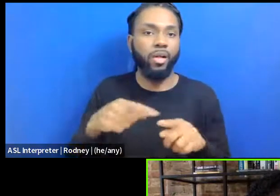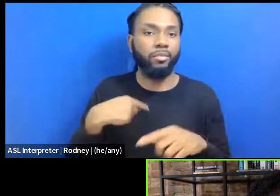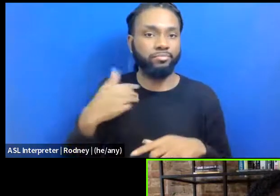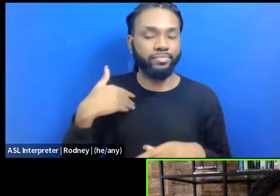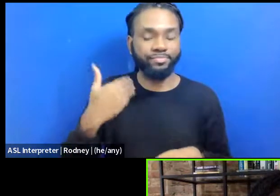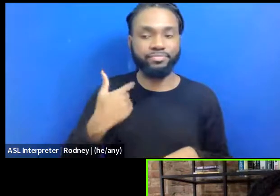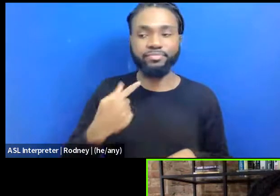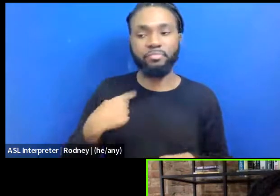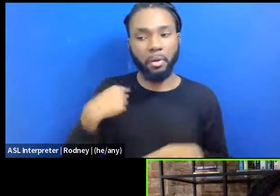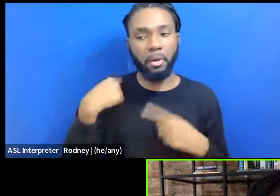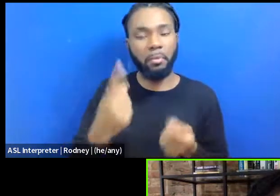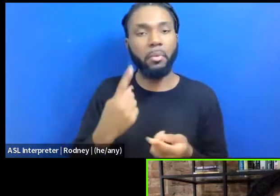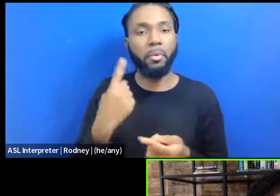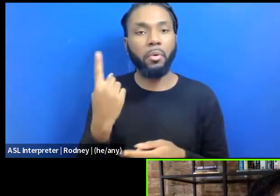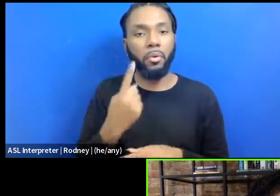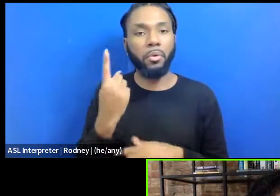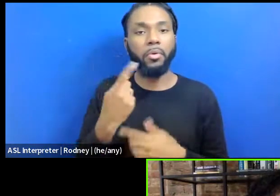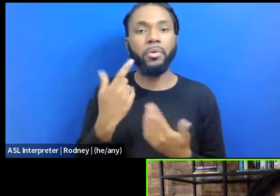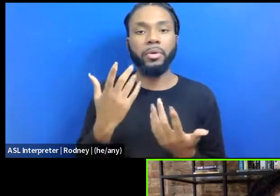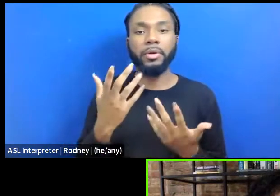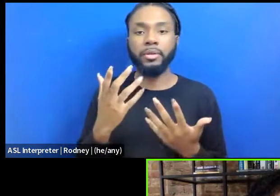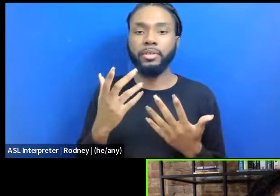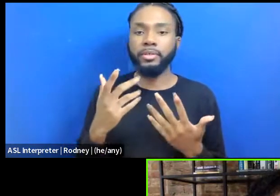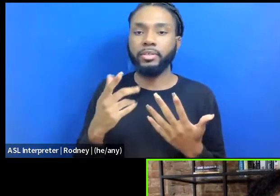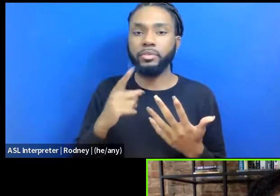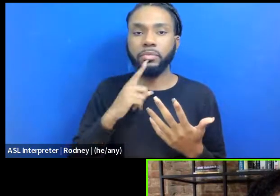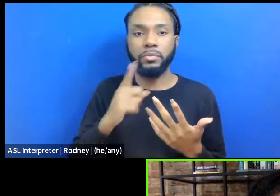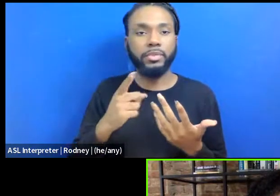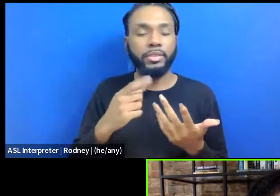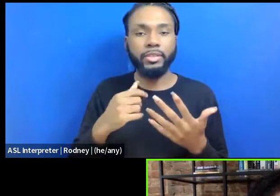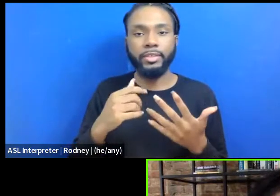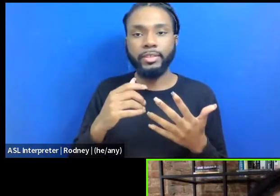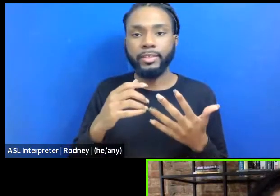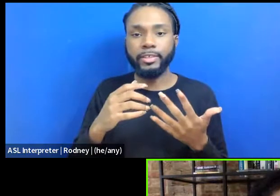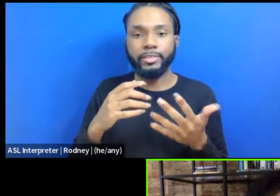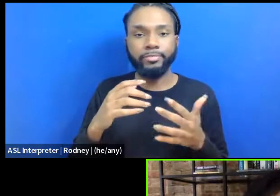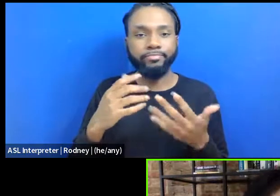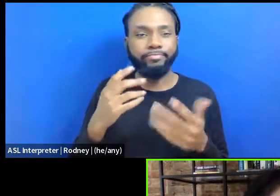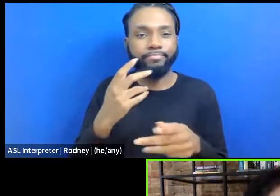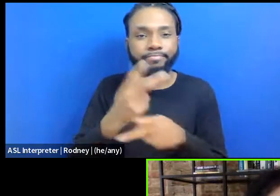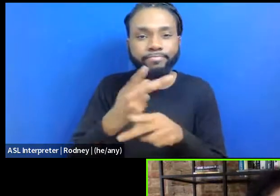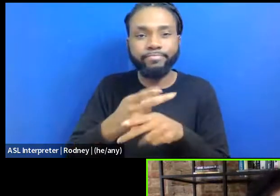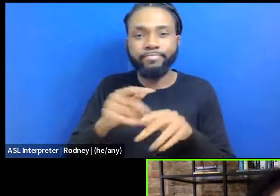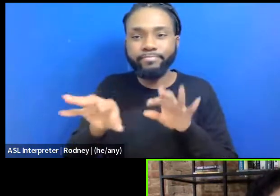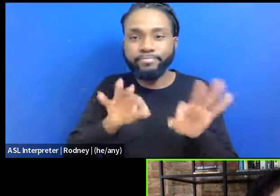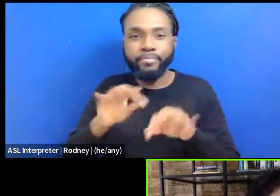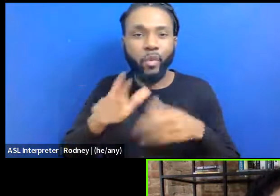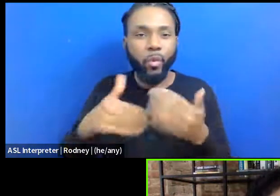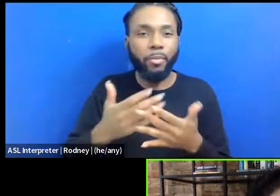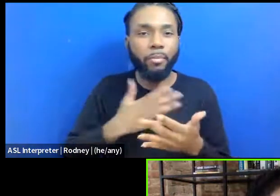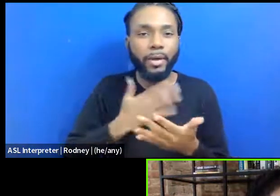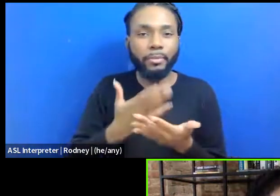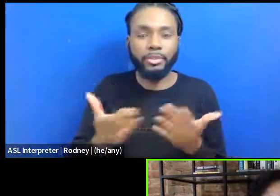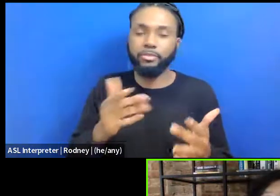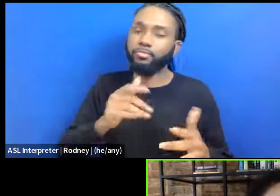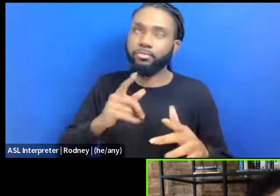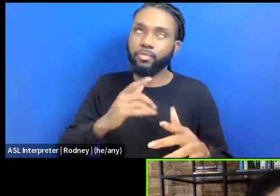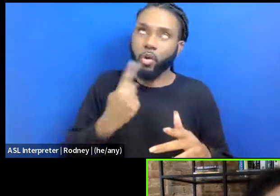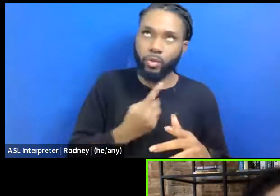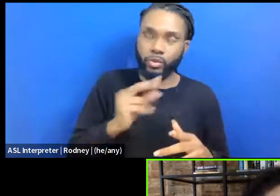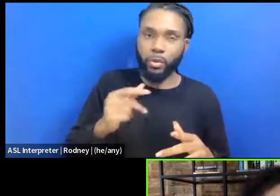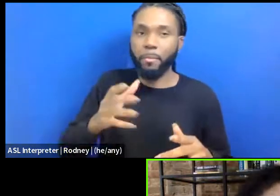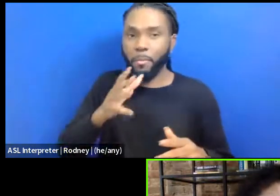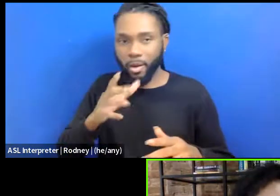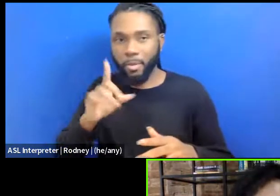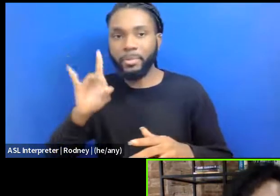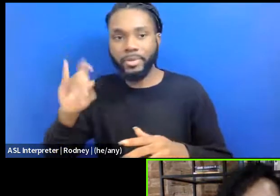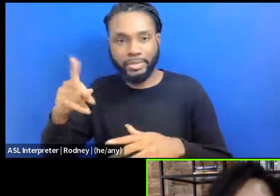always sort of stewarded my own materials. Let me not say always. My mom did, and then I took over